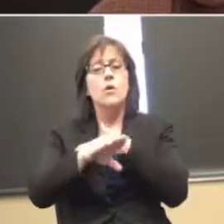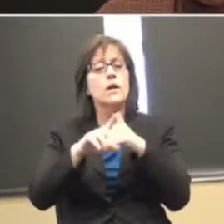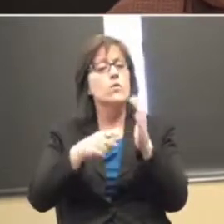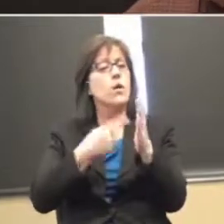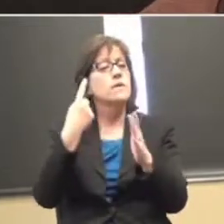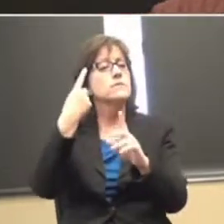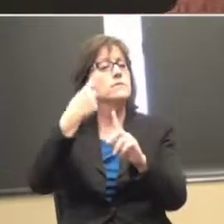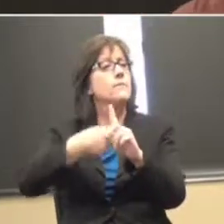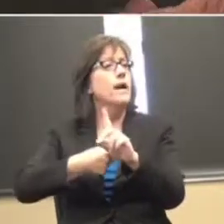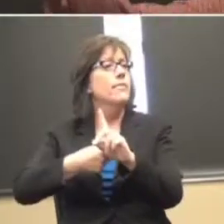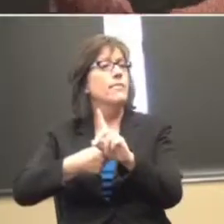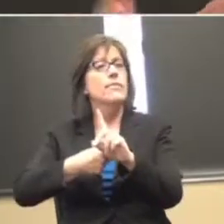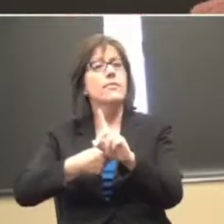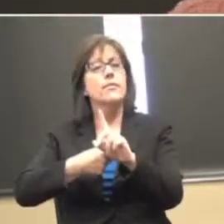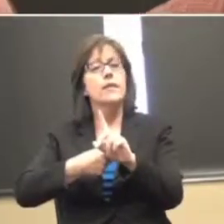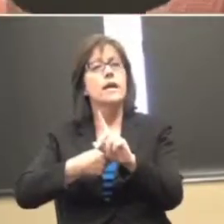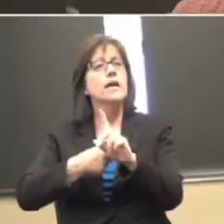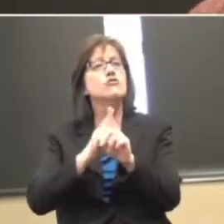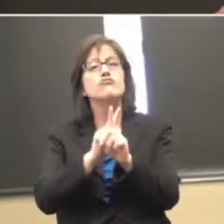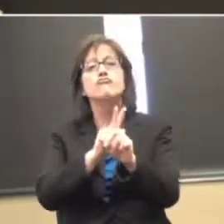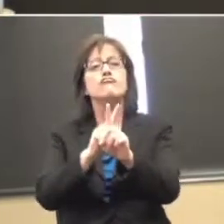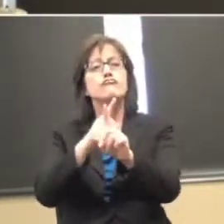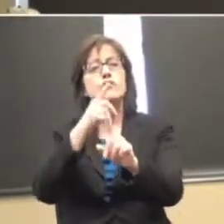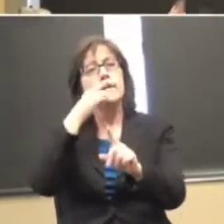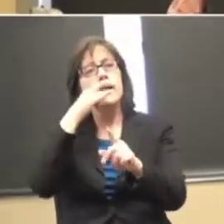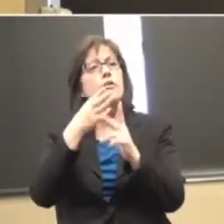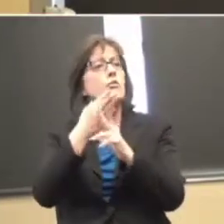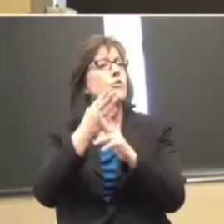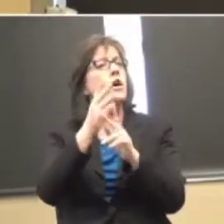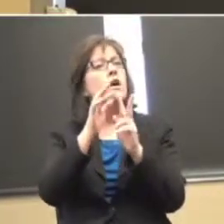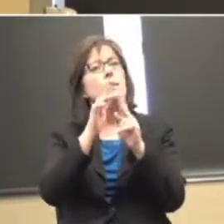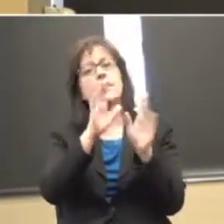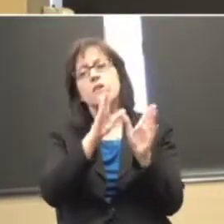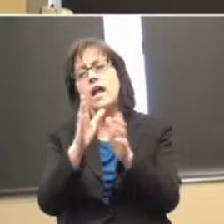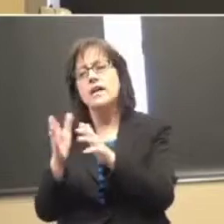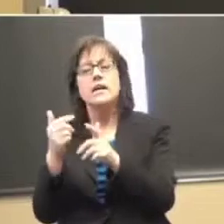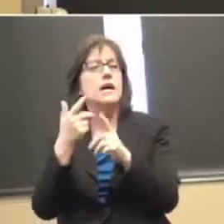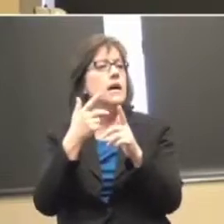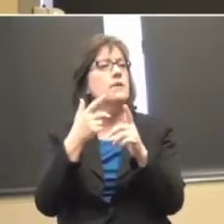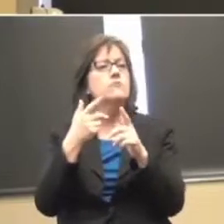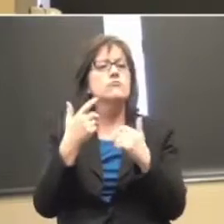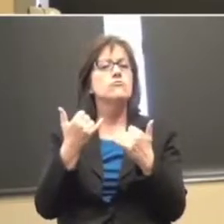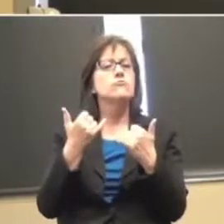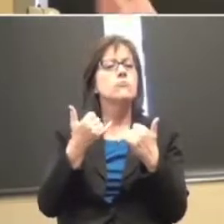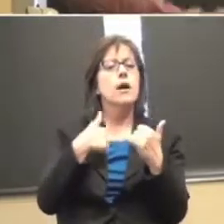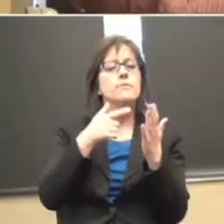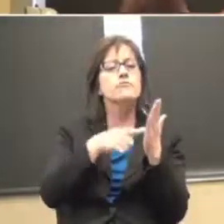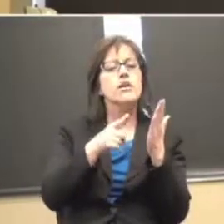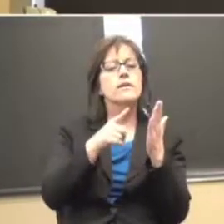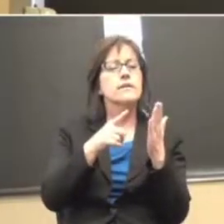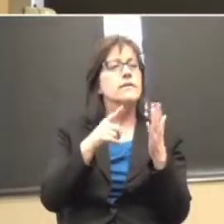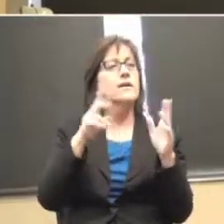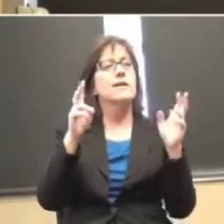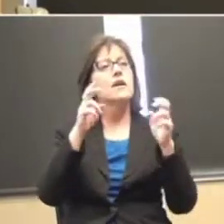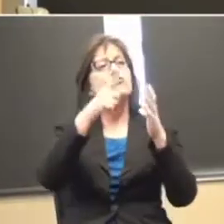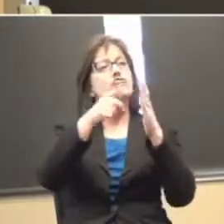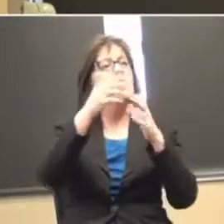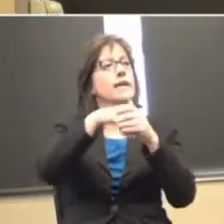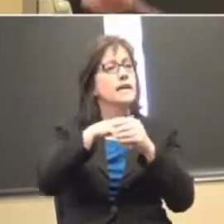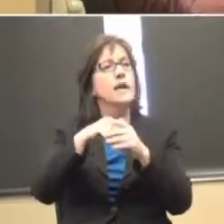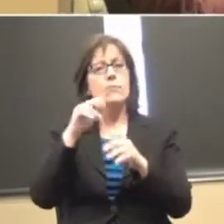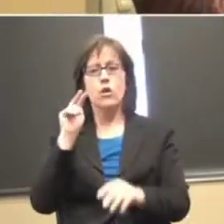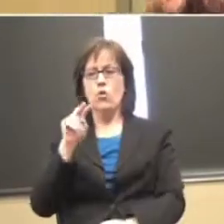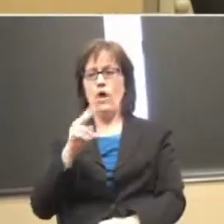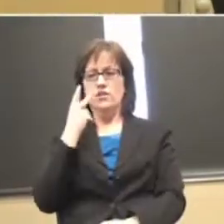month and just follow this kid through a couple of sections of this. Today I'm looking at the check-in. I'm going to watch and see how she does the check